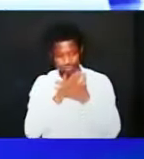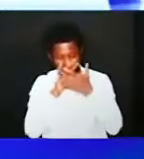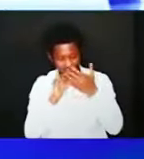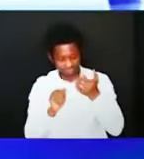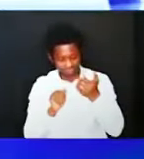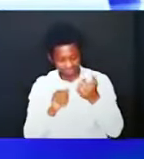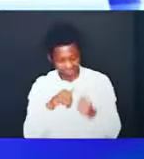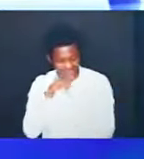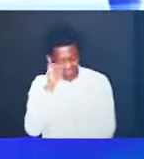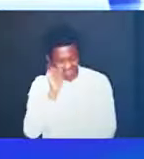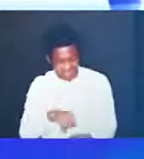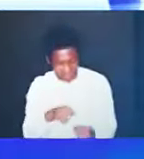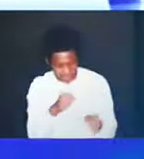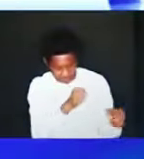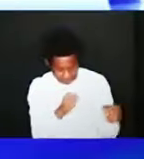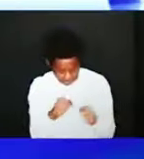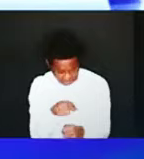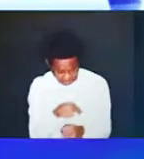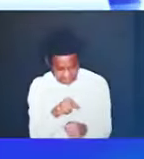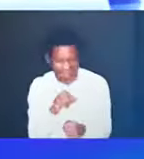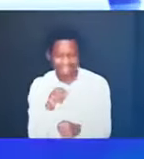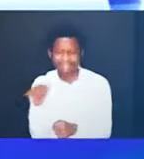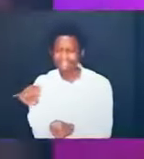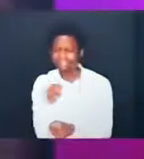as the mighty strength